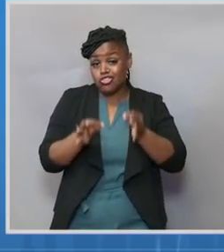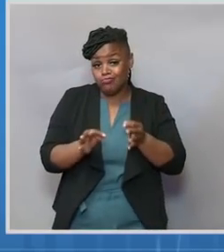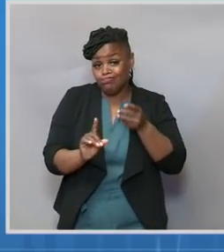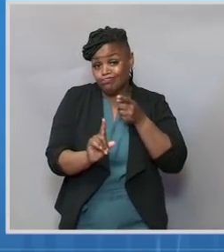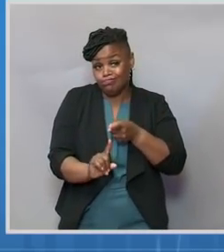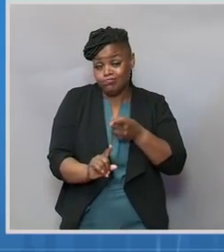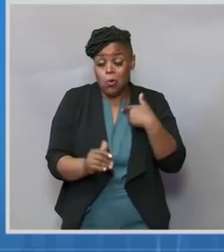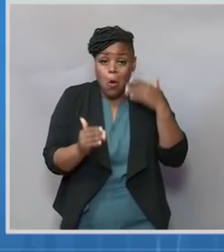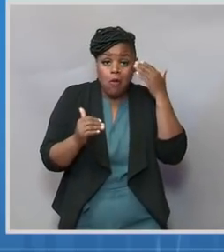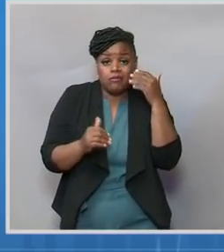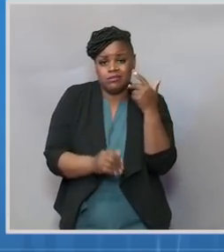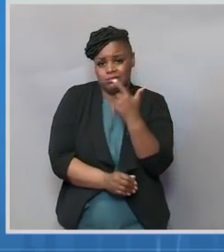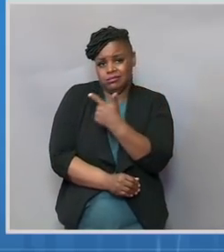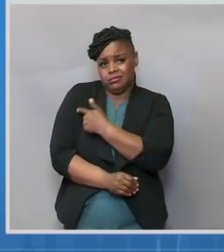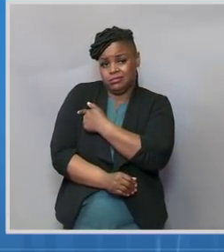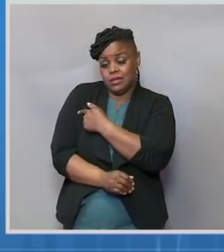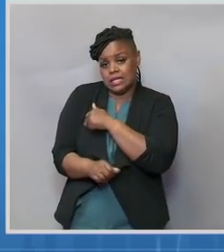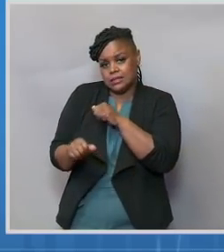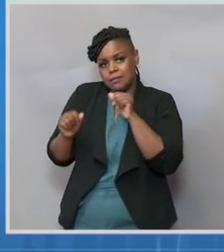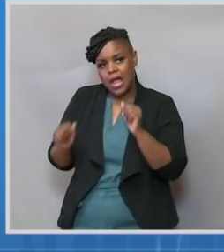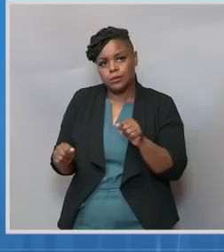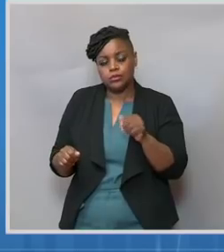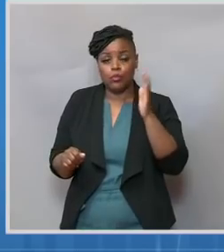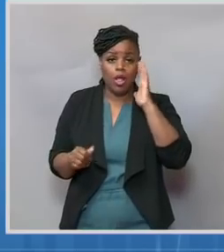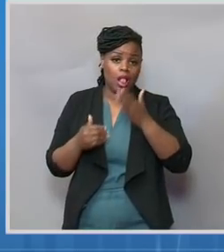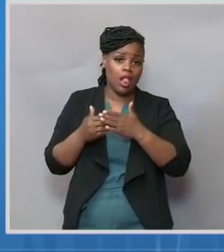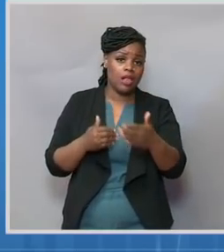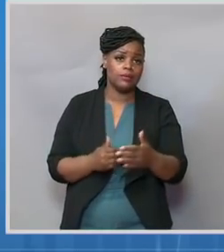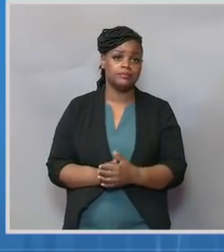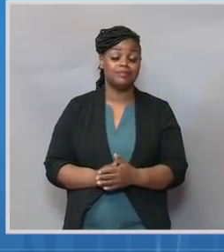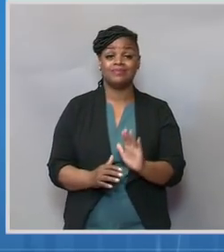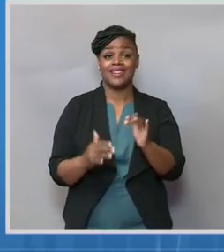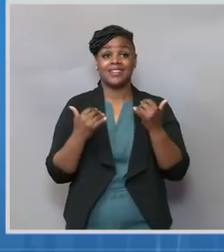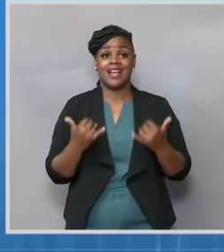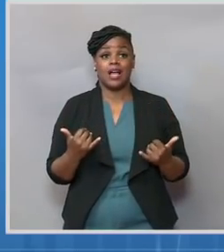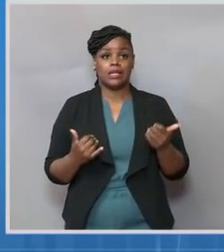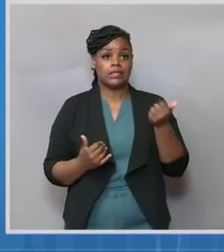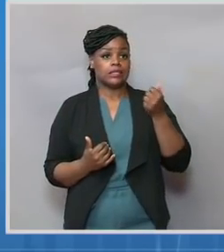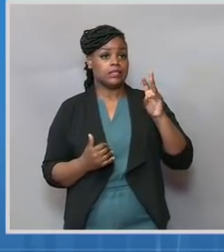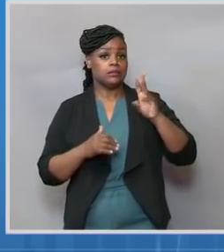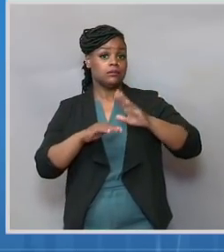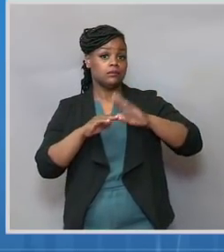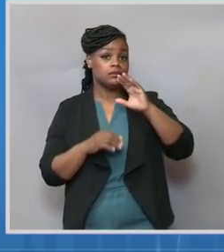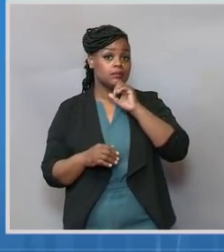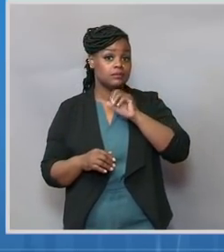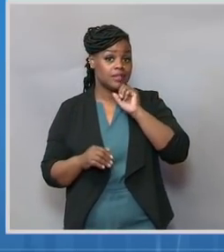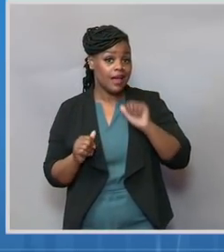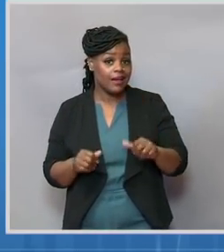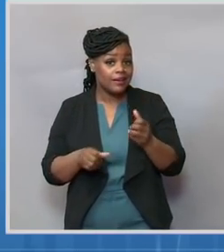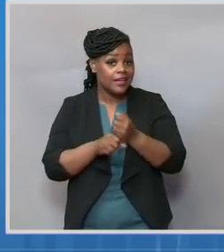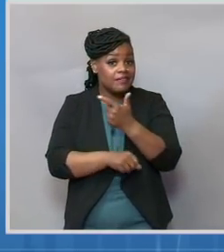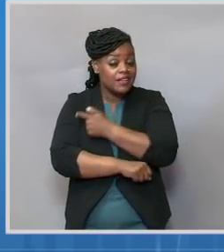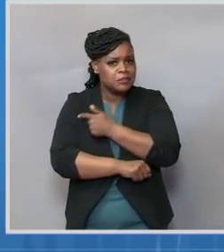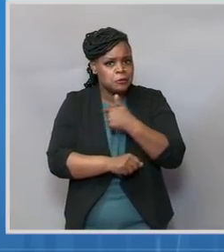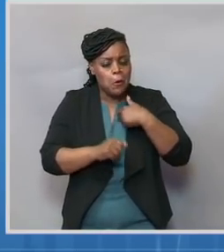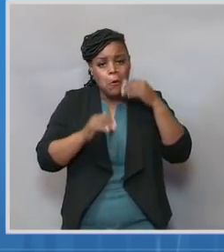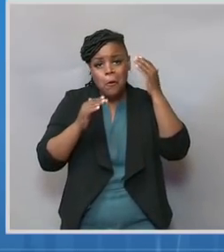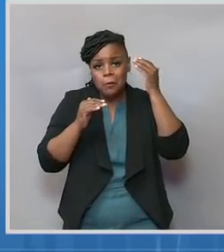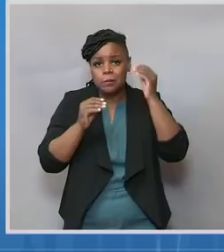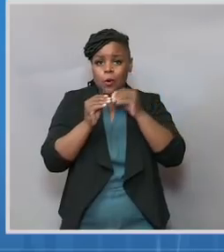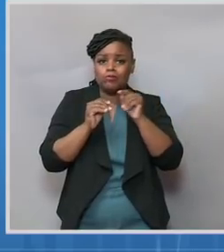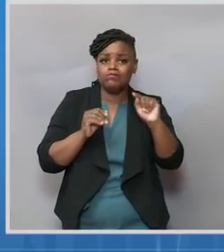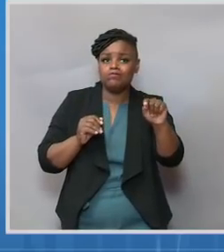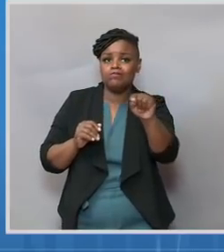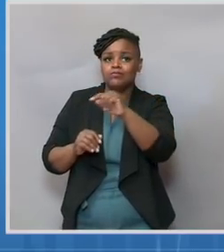as soon as possible now that it is everybody 16 and older's turn to get vaccinated. Thank you for joining